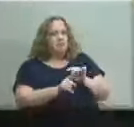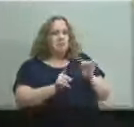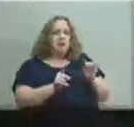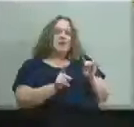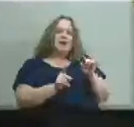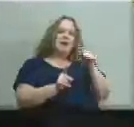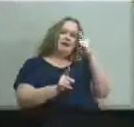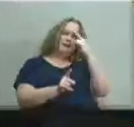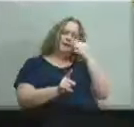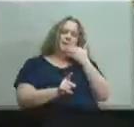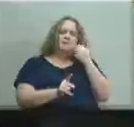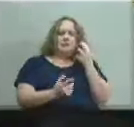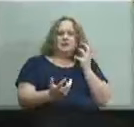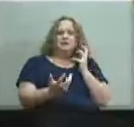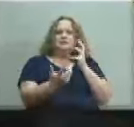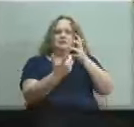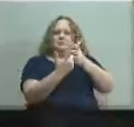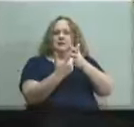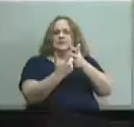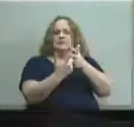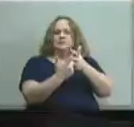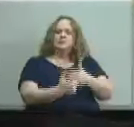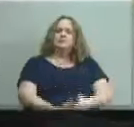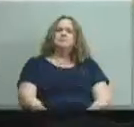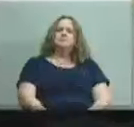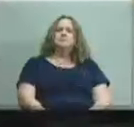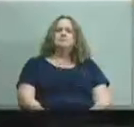be a a better product for it